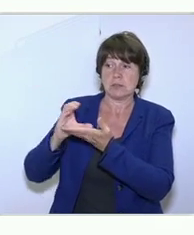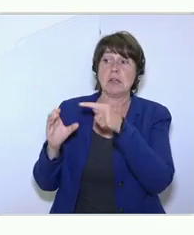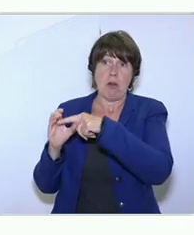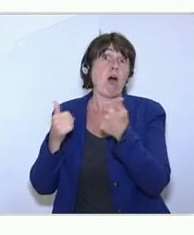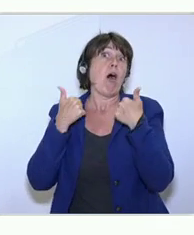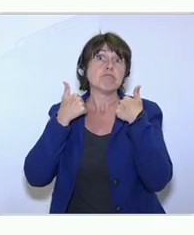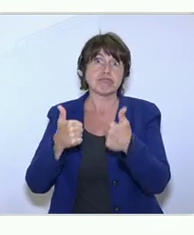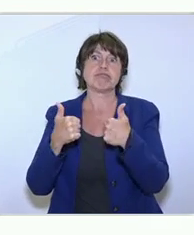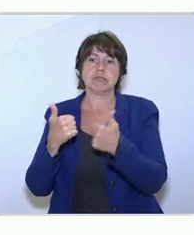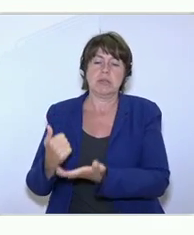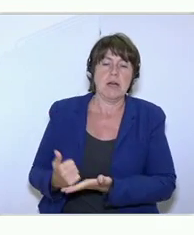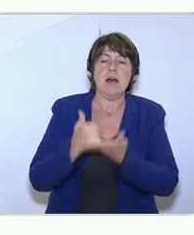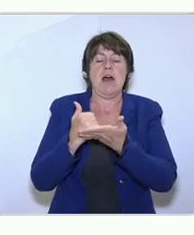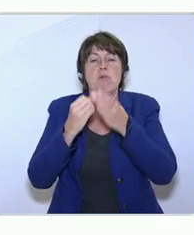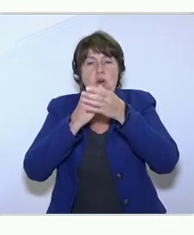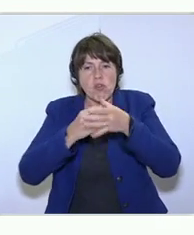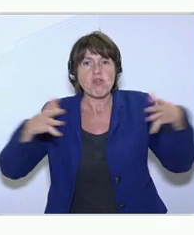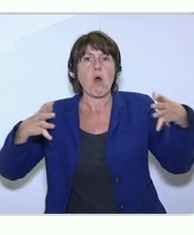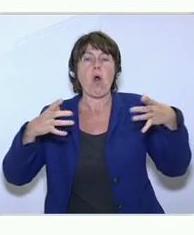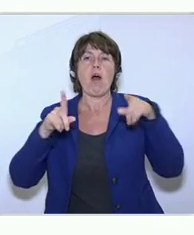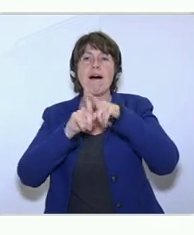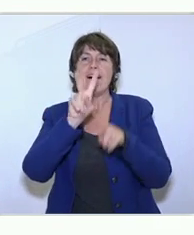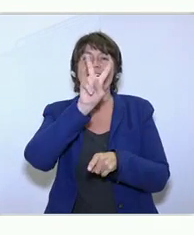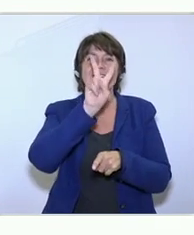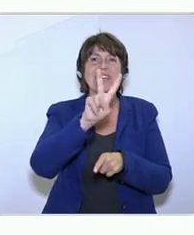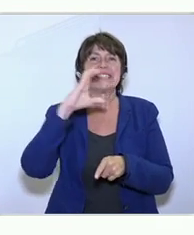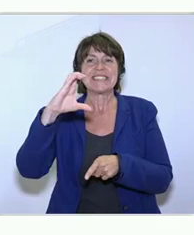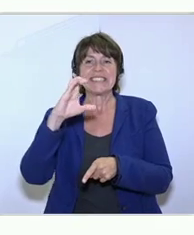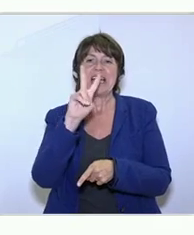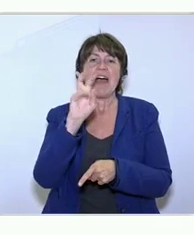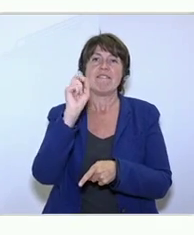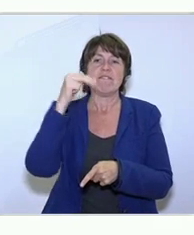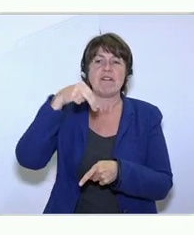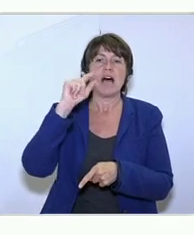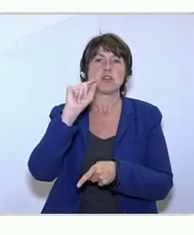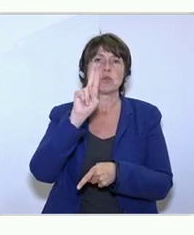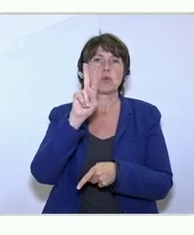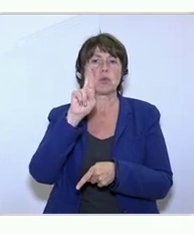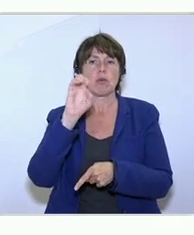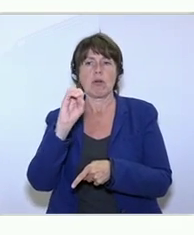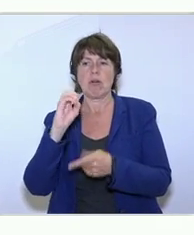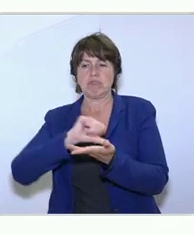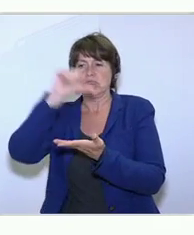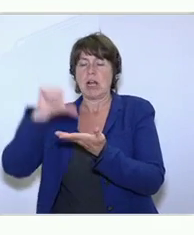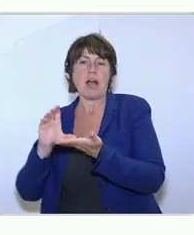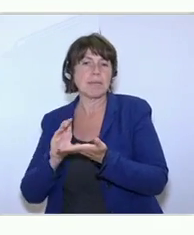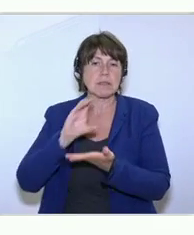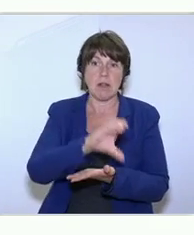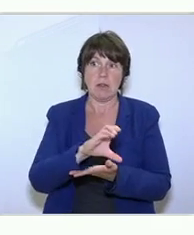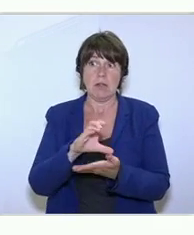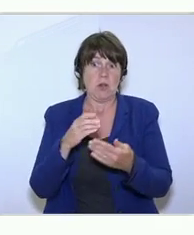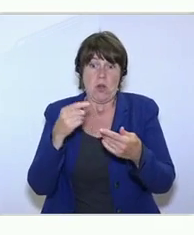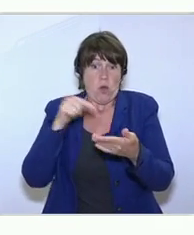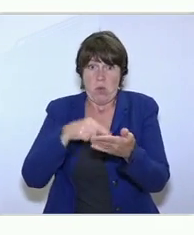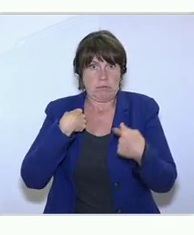the venture capital and investment community in Eastern Europe, where we don't have the history of capital,